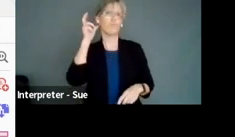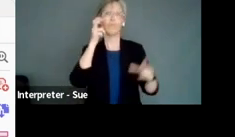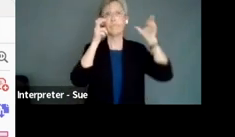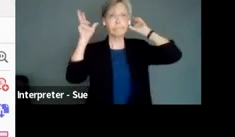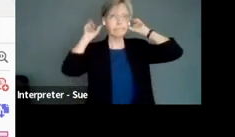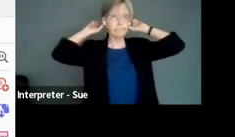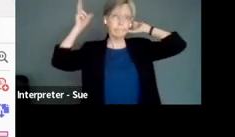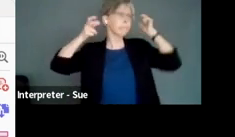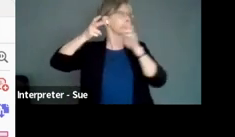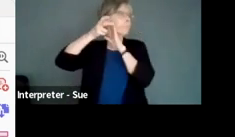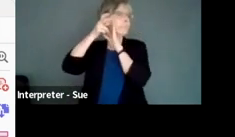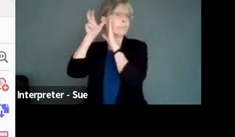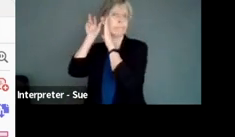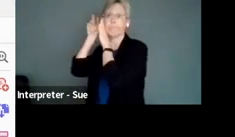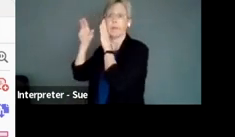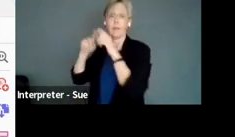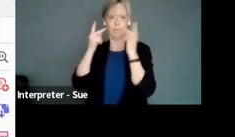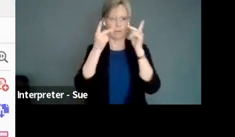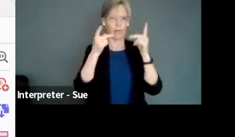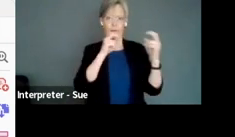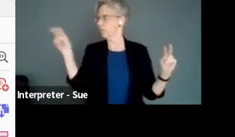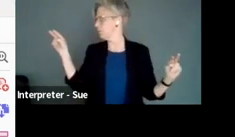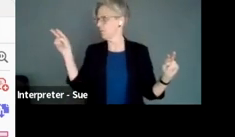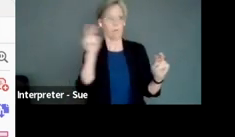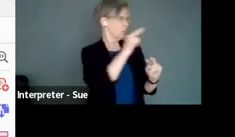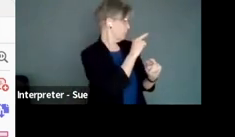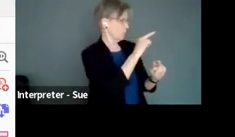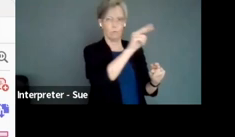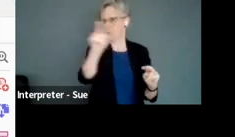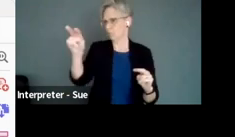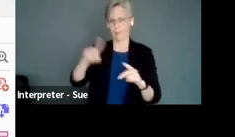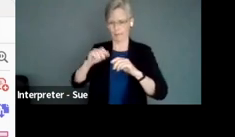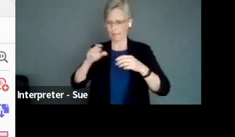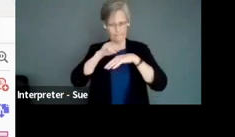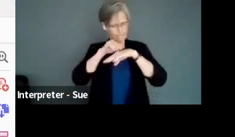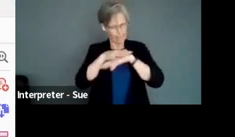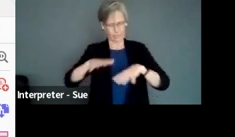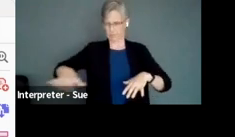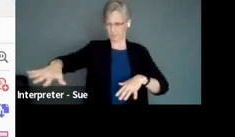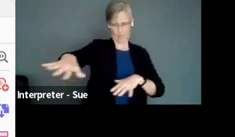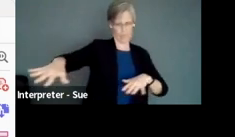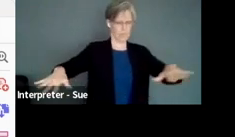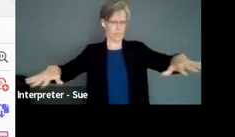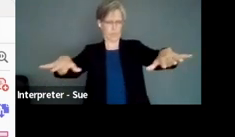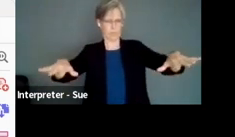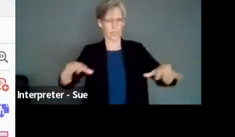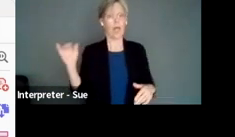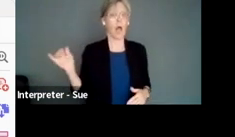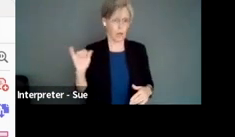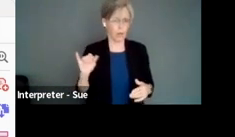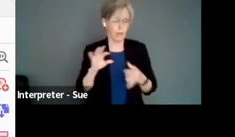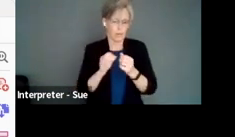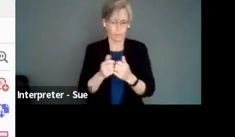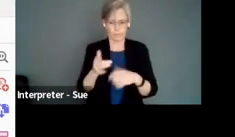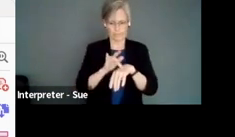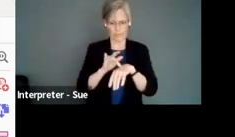excuse me, it's a visually based language, people, the way in which space gets arranged, it gets arranged visually, and also inverse with respect to touch.